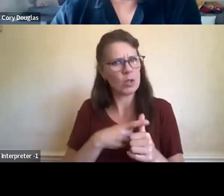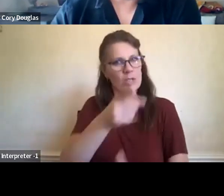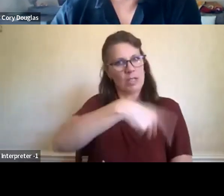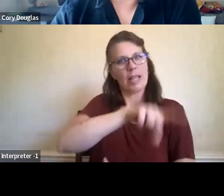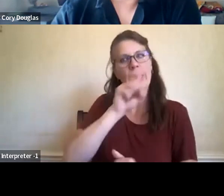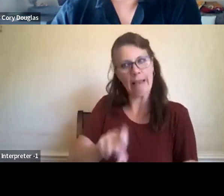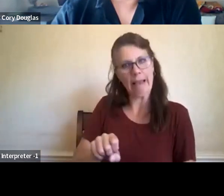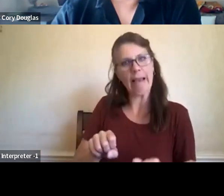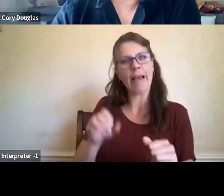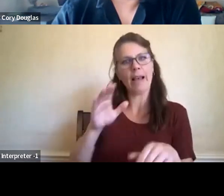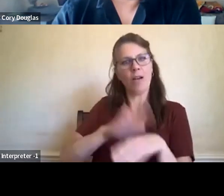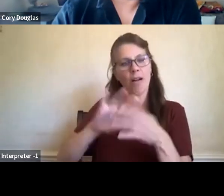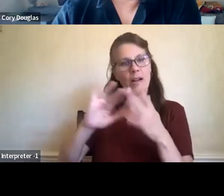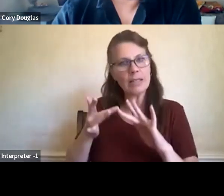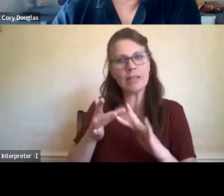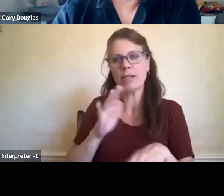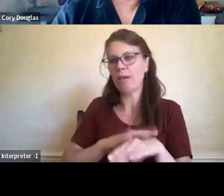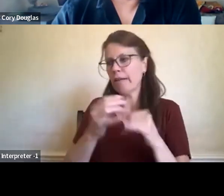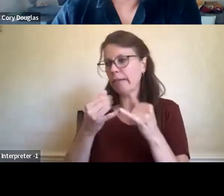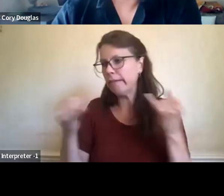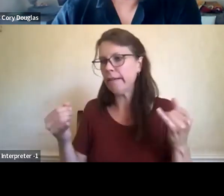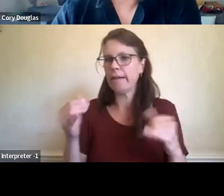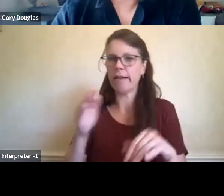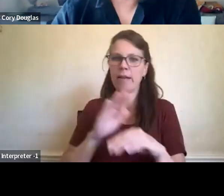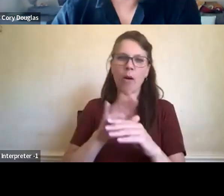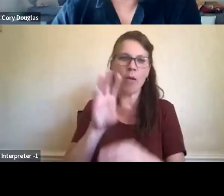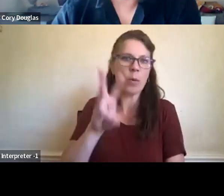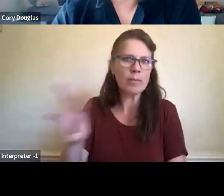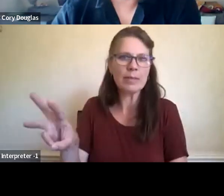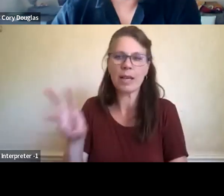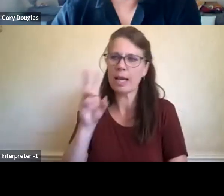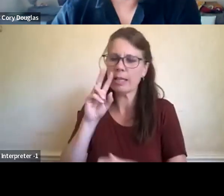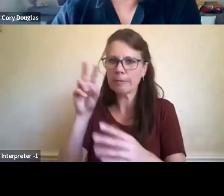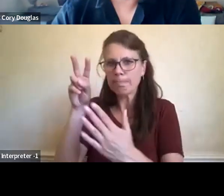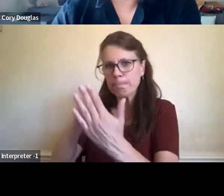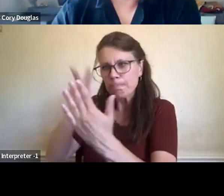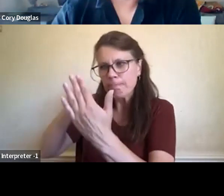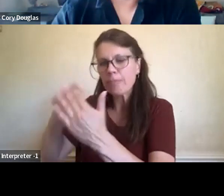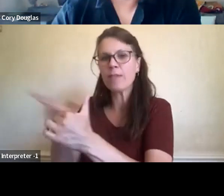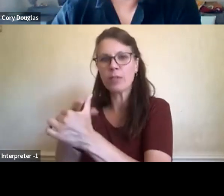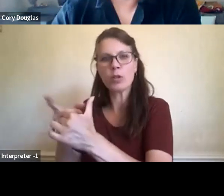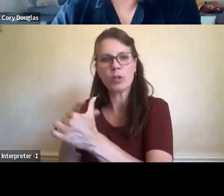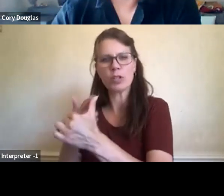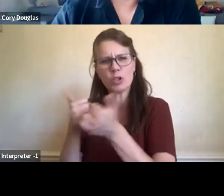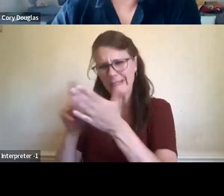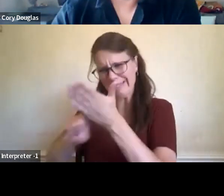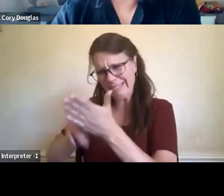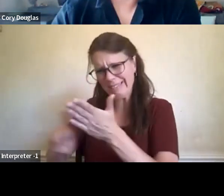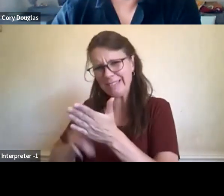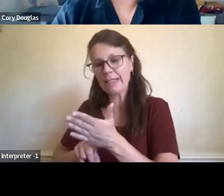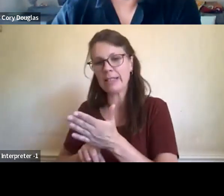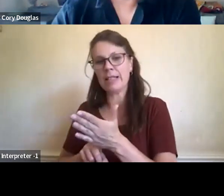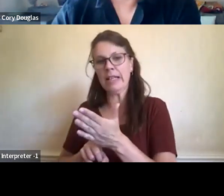online for some of these things, um, and it, and really, um, center that knowledge,